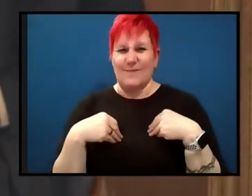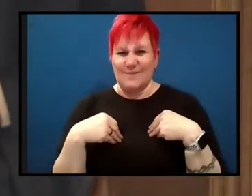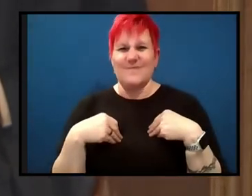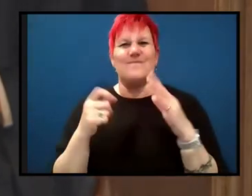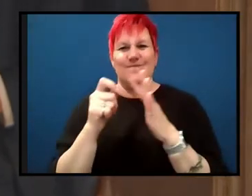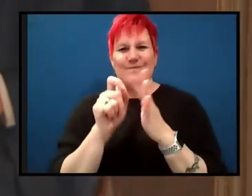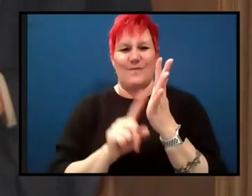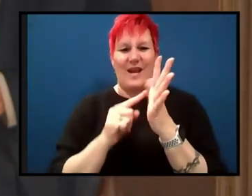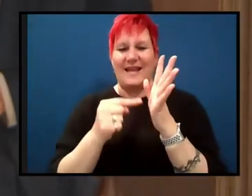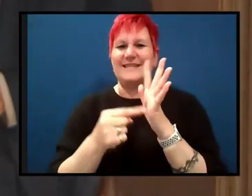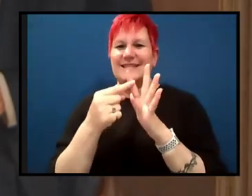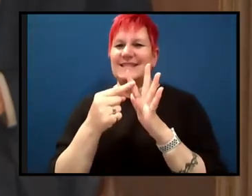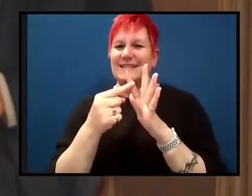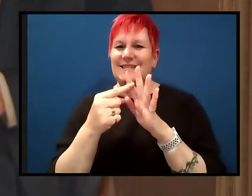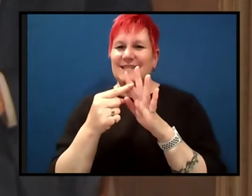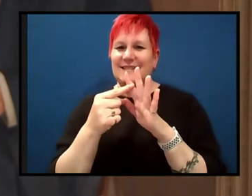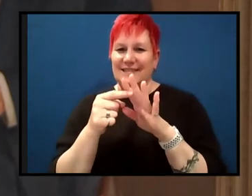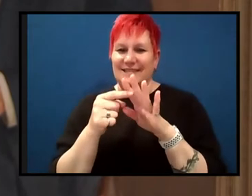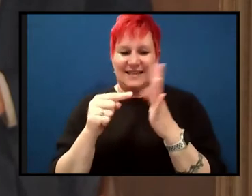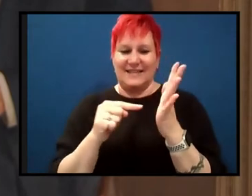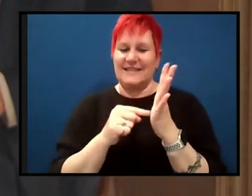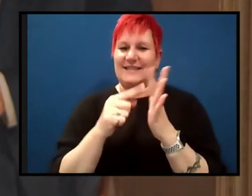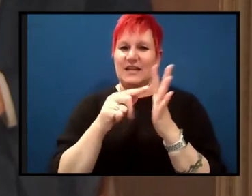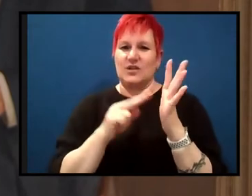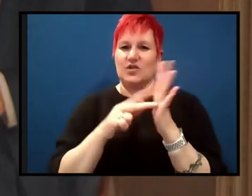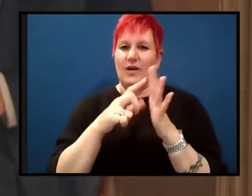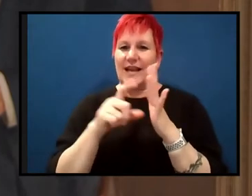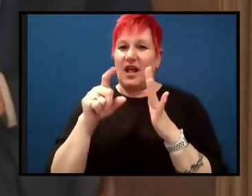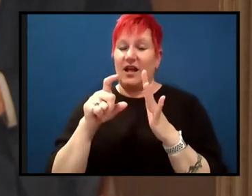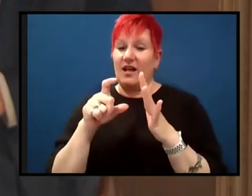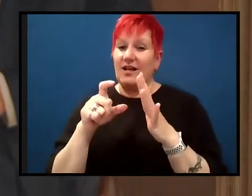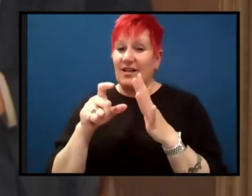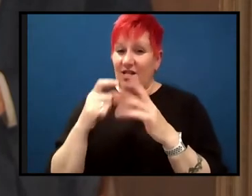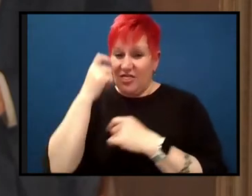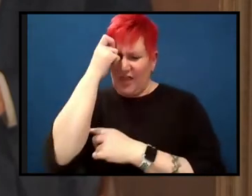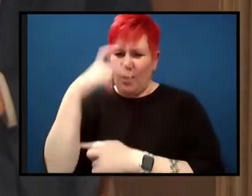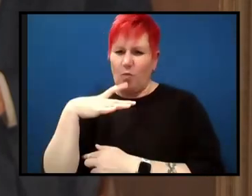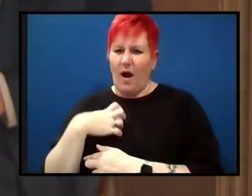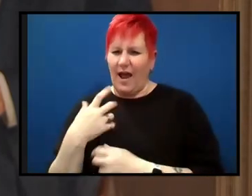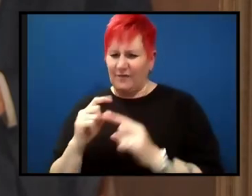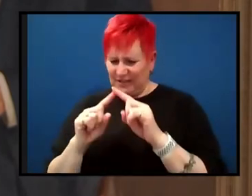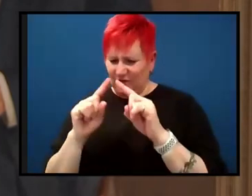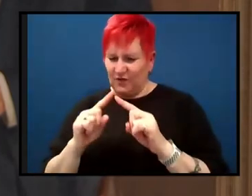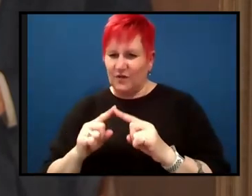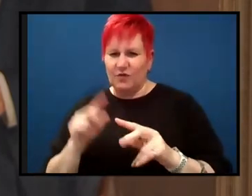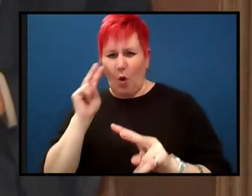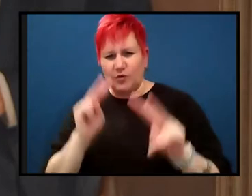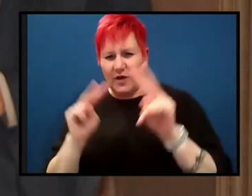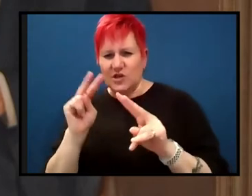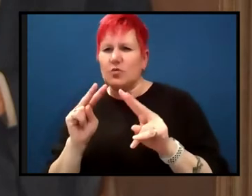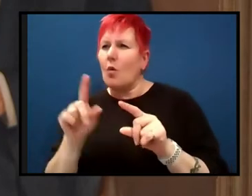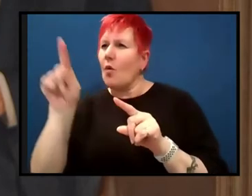because it does allow us to, um, um, and link different and disparate geological observations into,